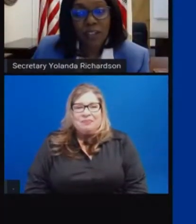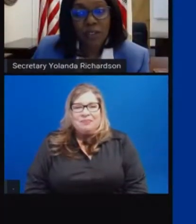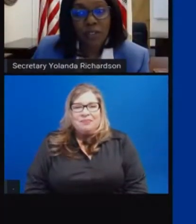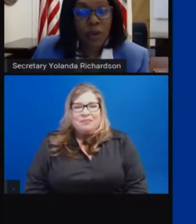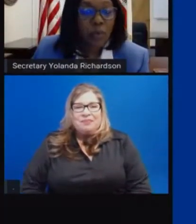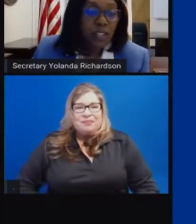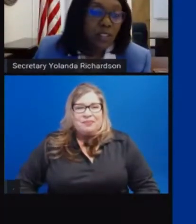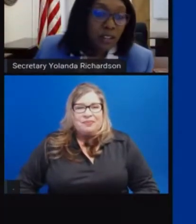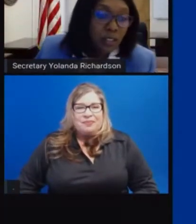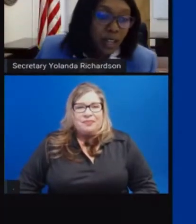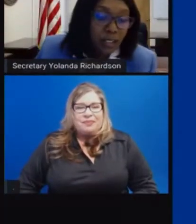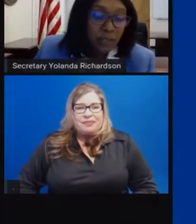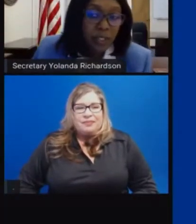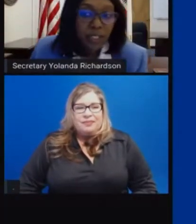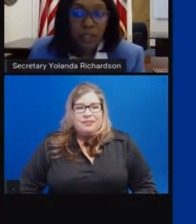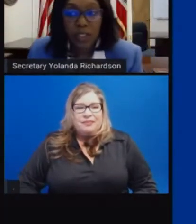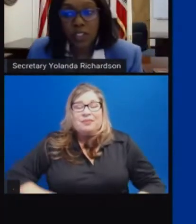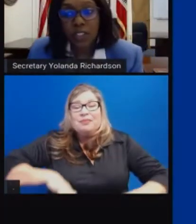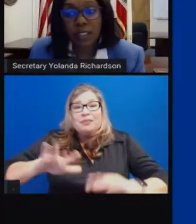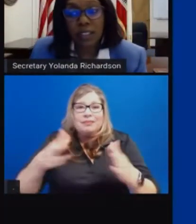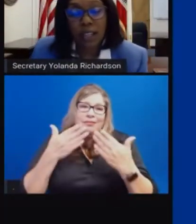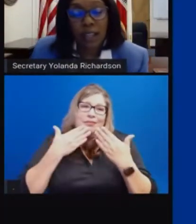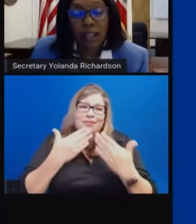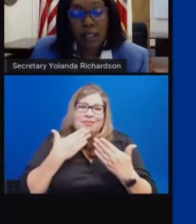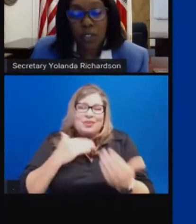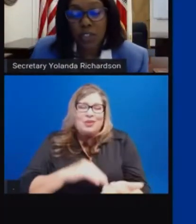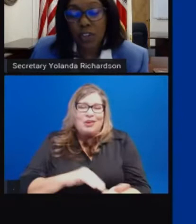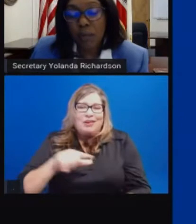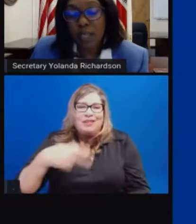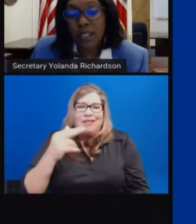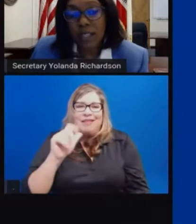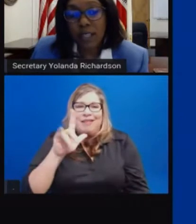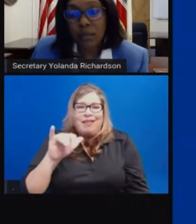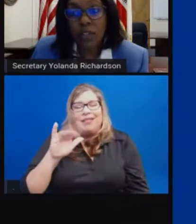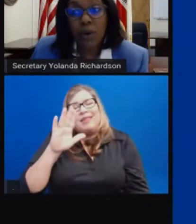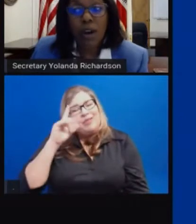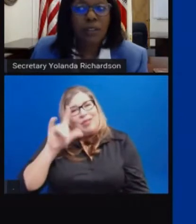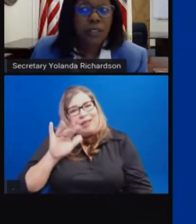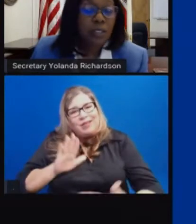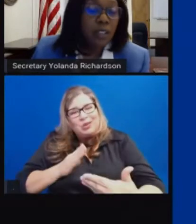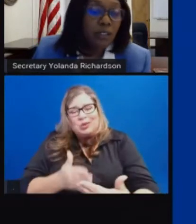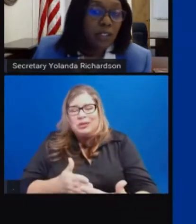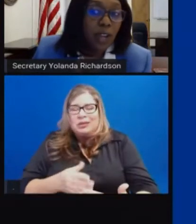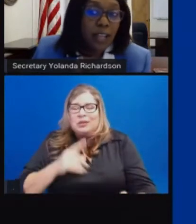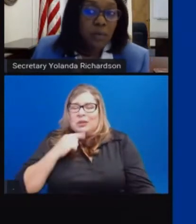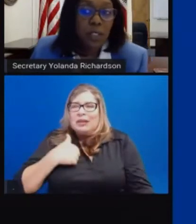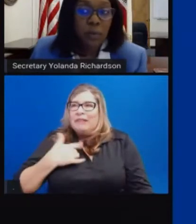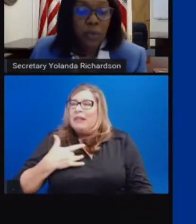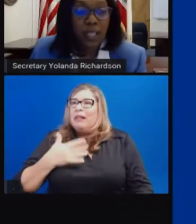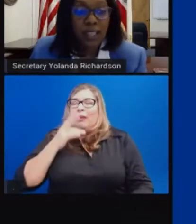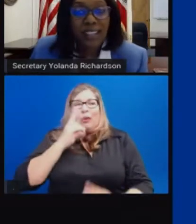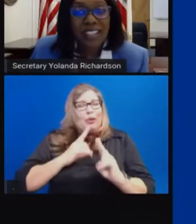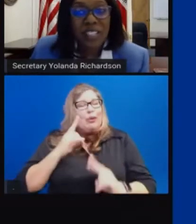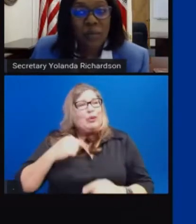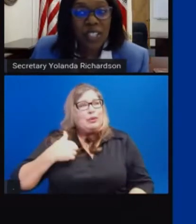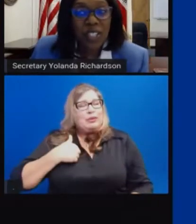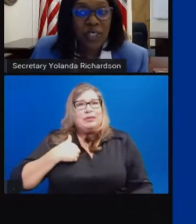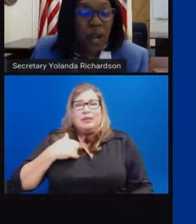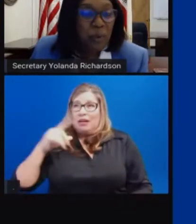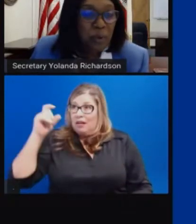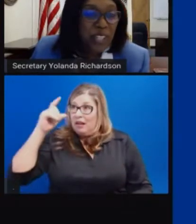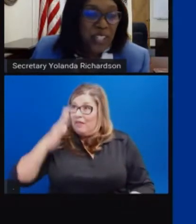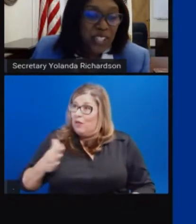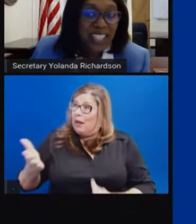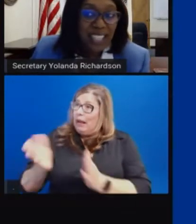Thank you so much, Dr. Galley for that introduction. And let me just start by saying I'm so honored that the governor asked me to bring some